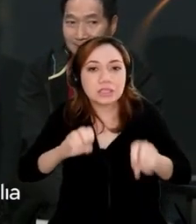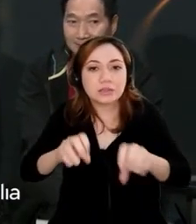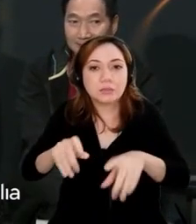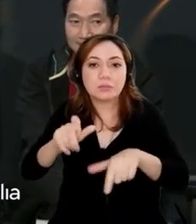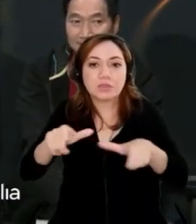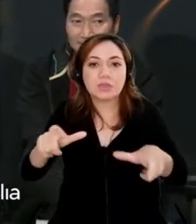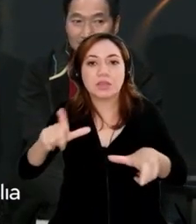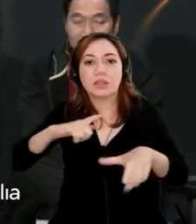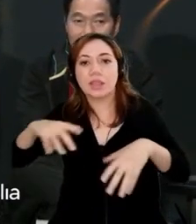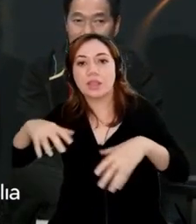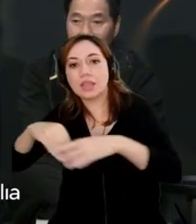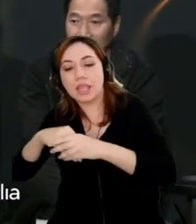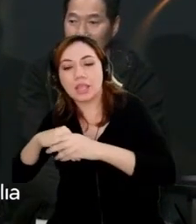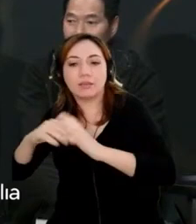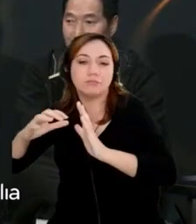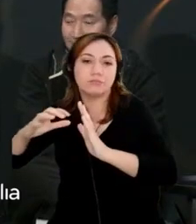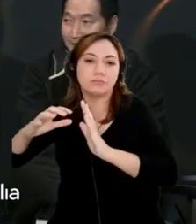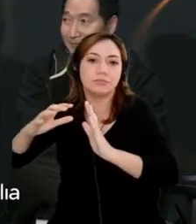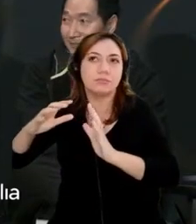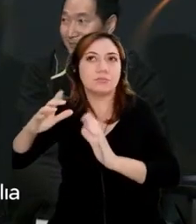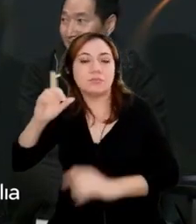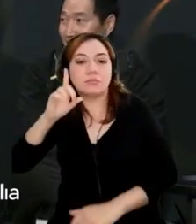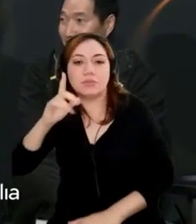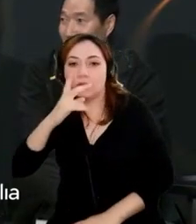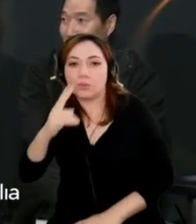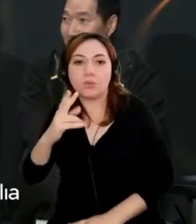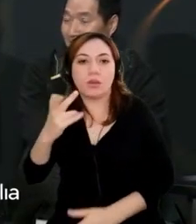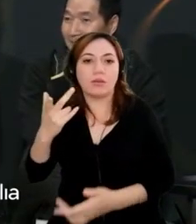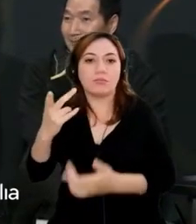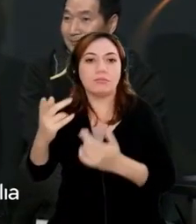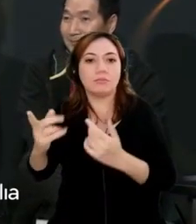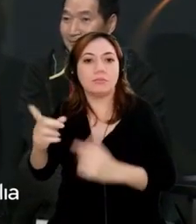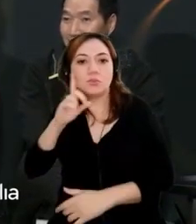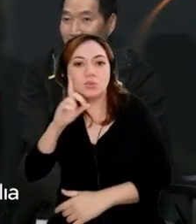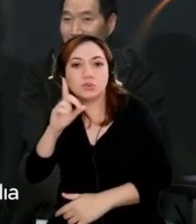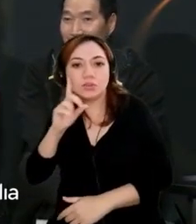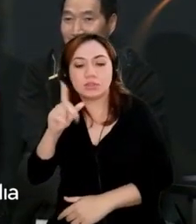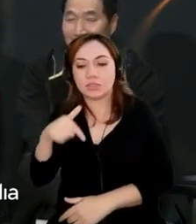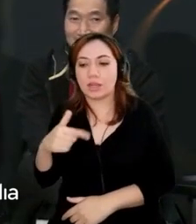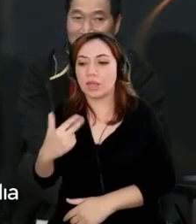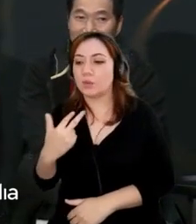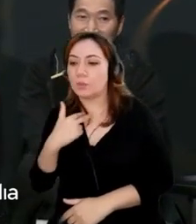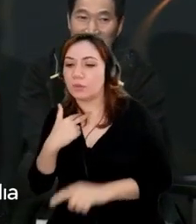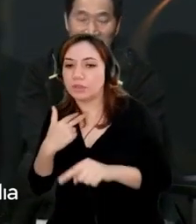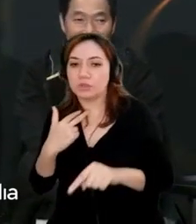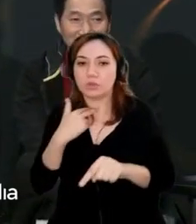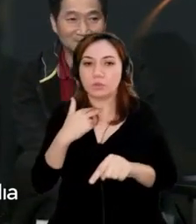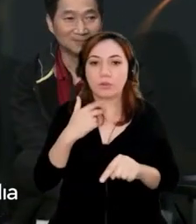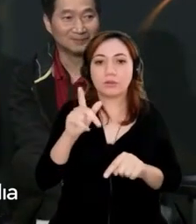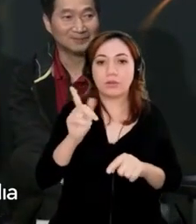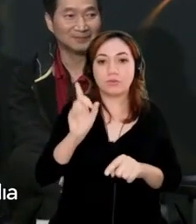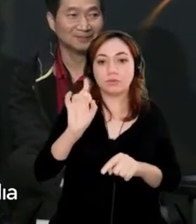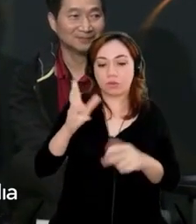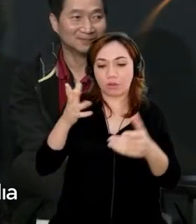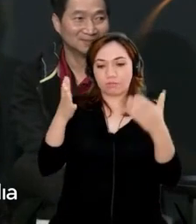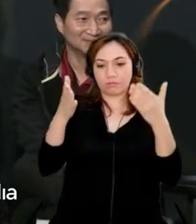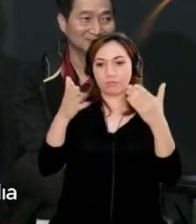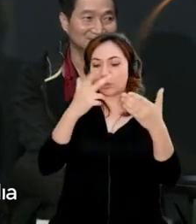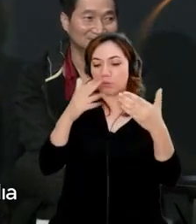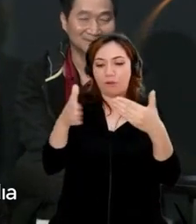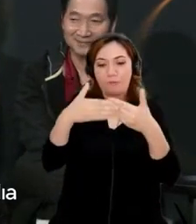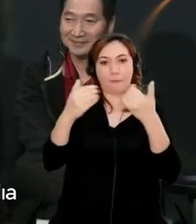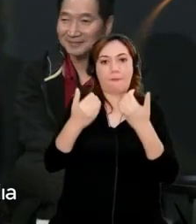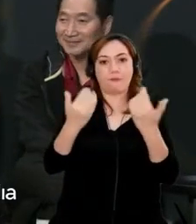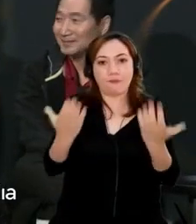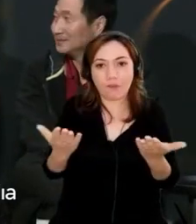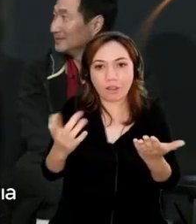all are, in understanding, like, it can be this, it can be this. It's not always out of the box. And if it is out of the box, it took forever to get here